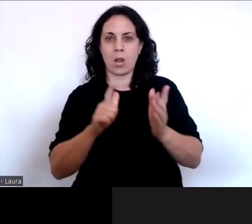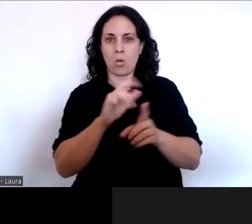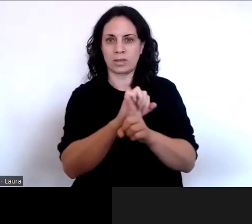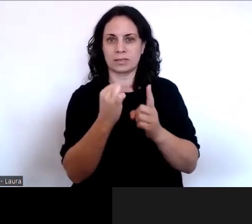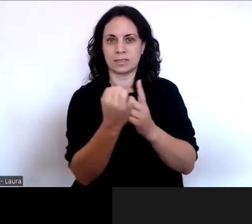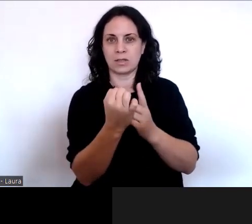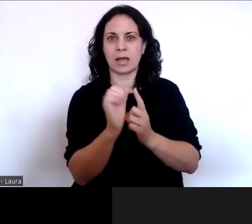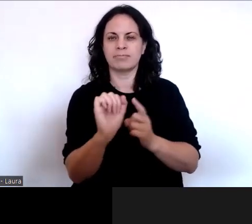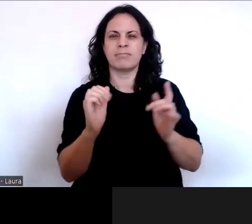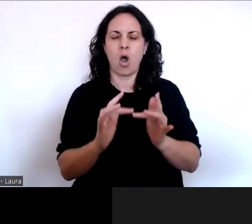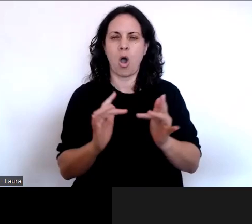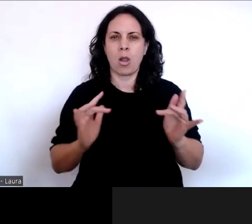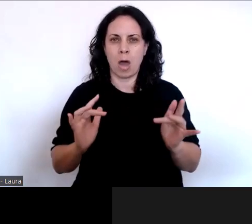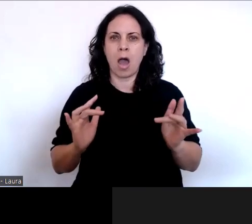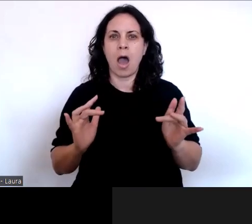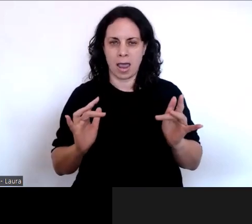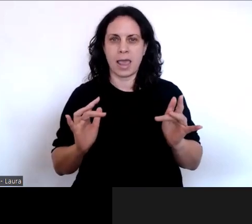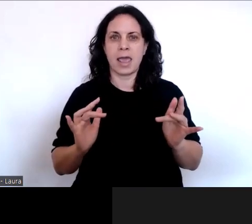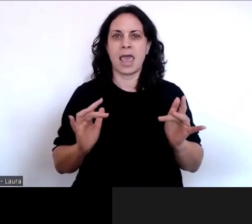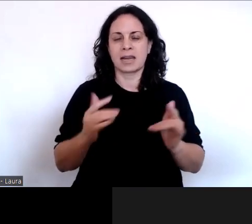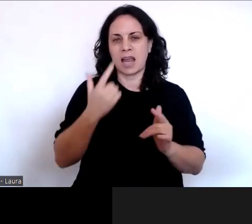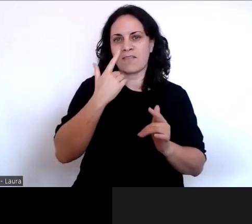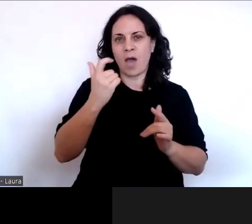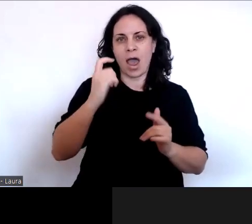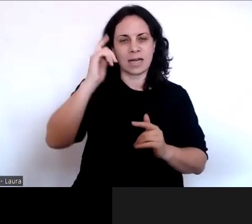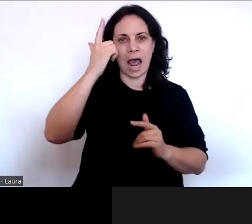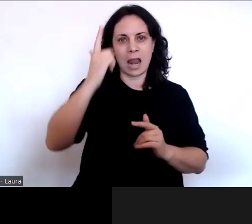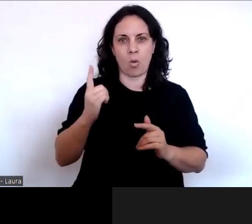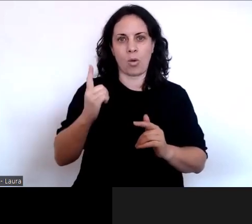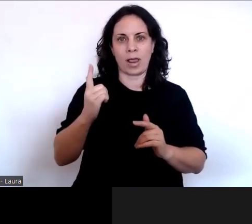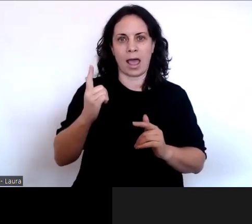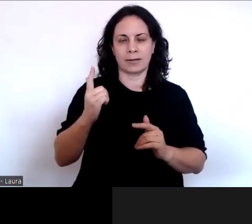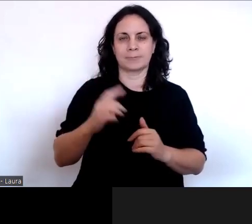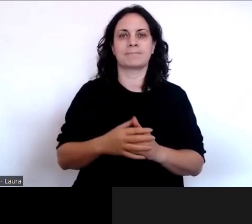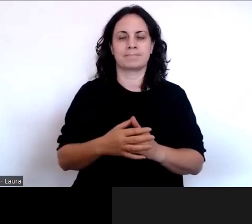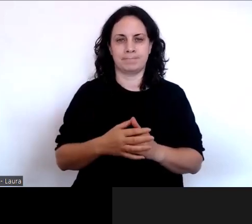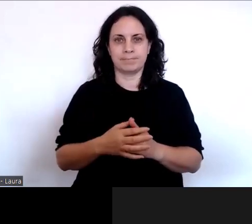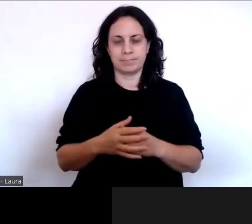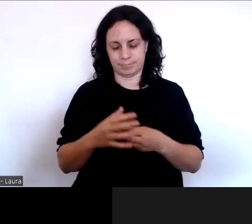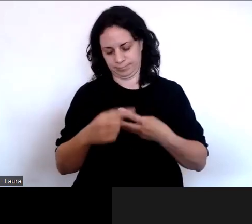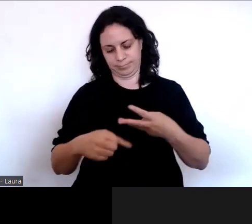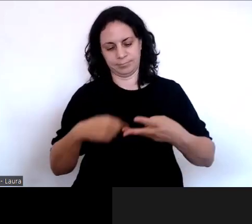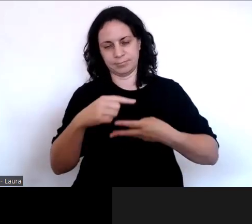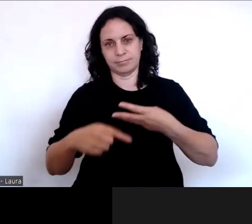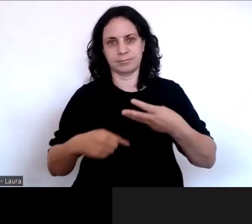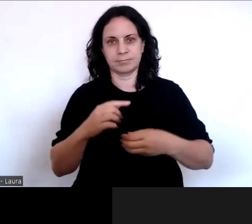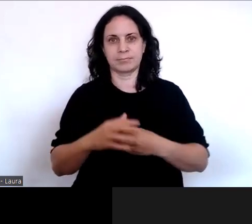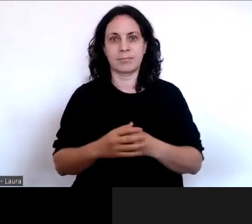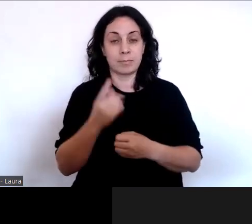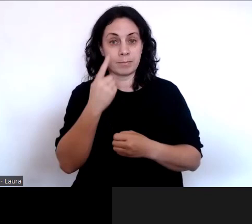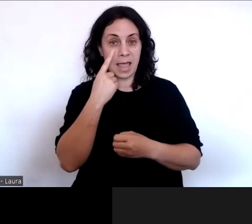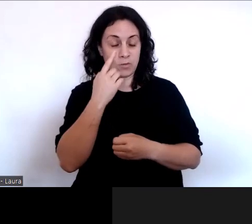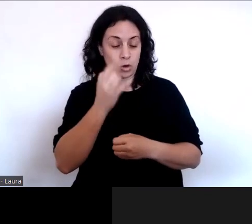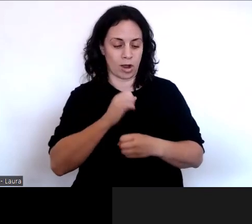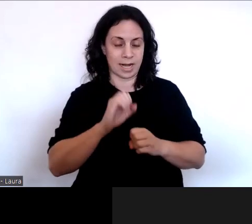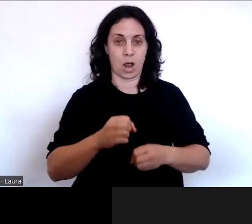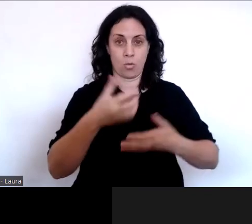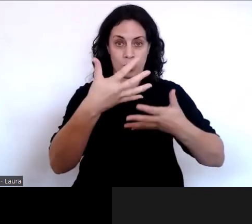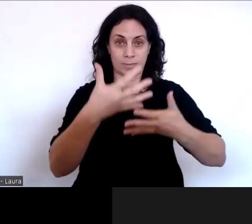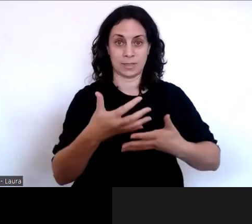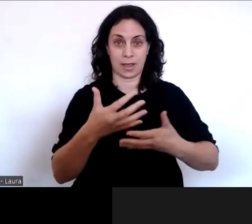online Find a Lawyer service. And again all the details for those are available on our website.